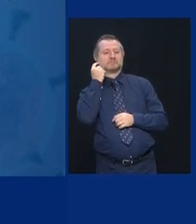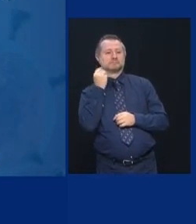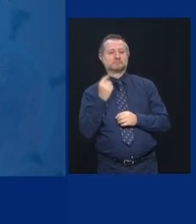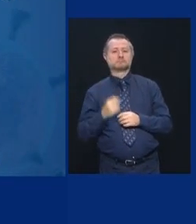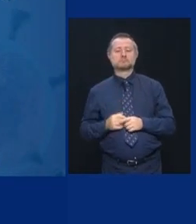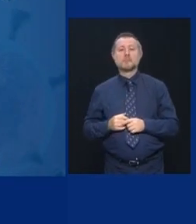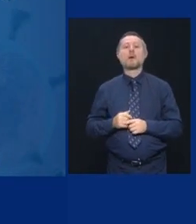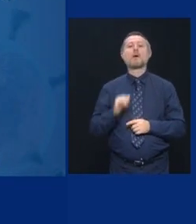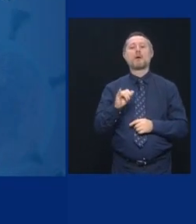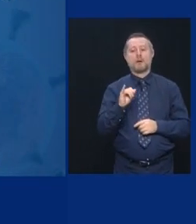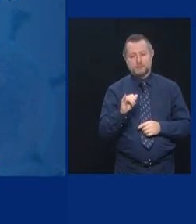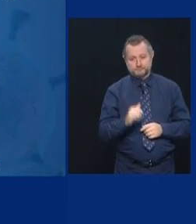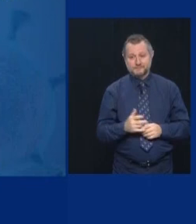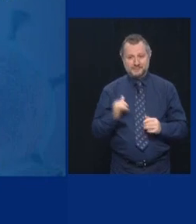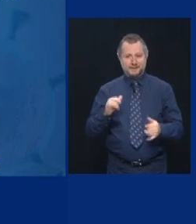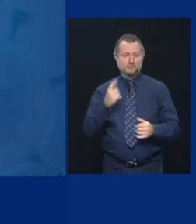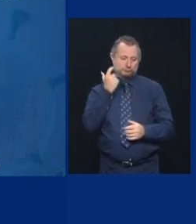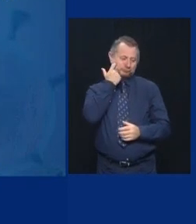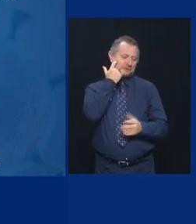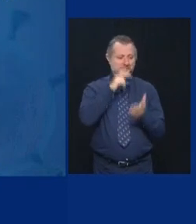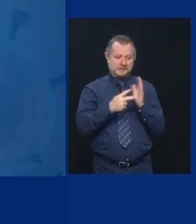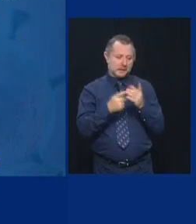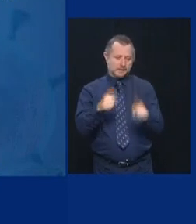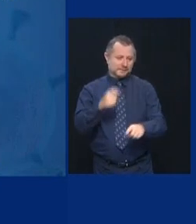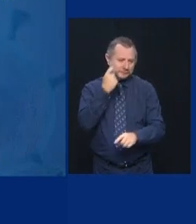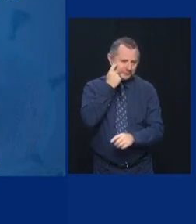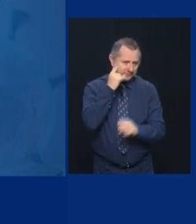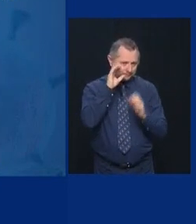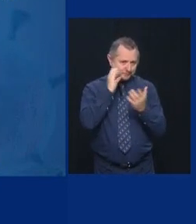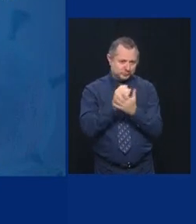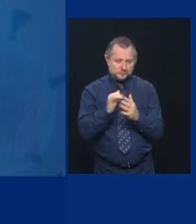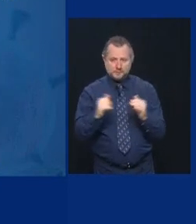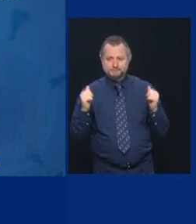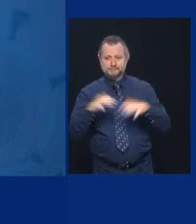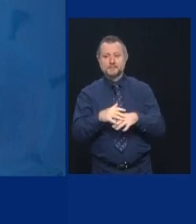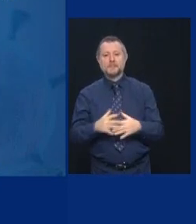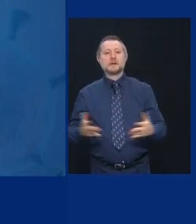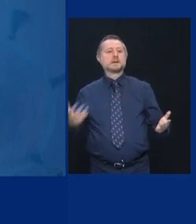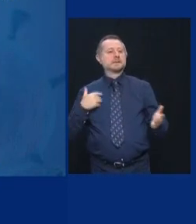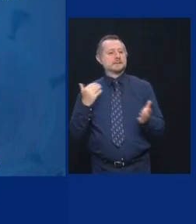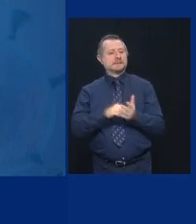So this has been going on for weeks. We've been talking about it for weeks.